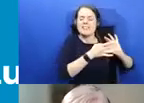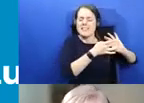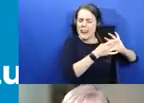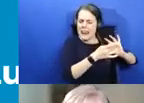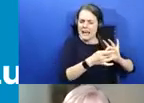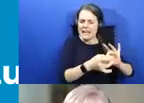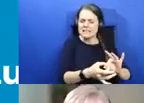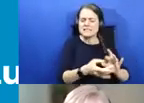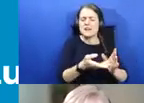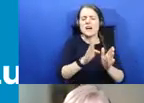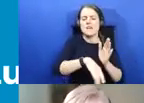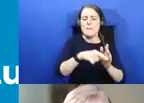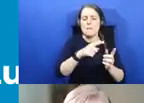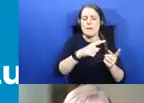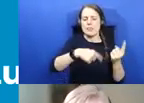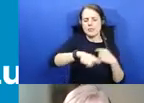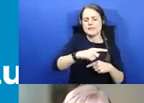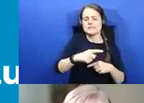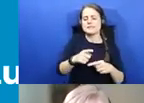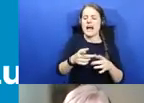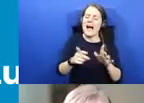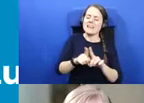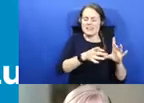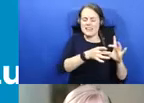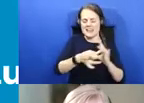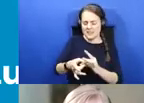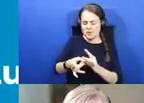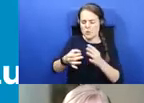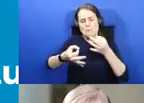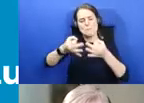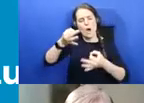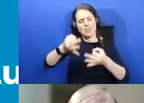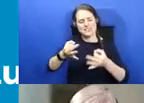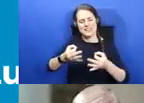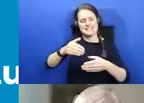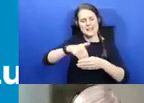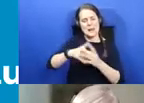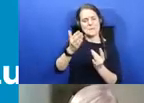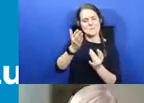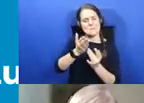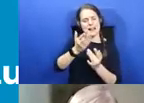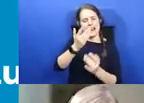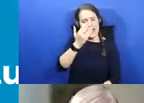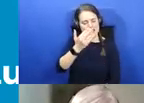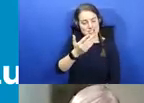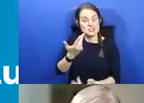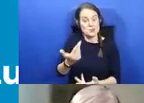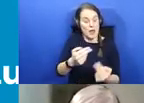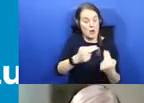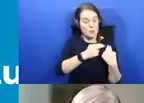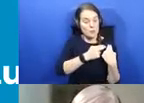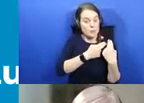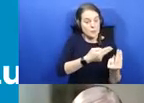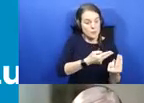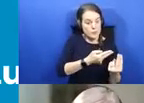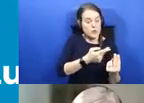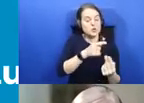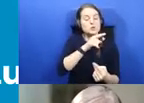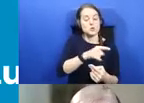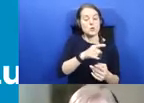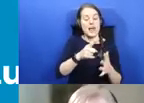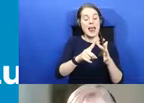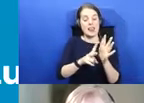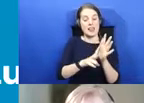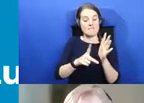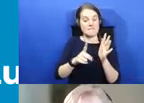the politics of the Middle Ages. So I'm going to hand over now to Elva